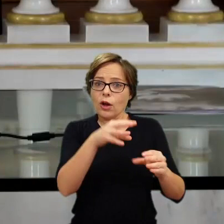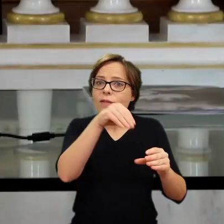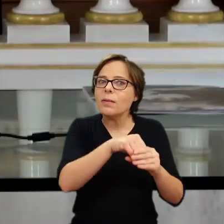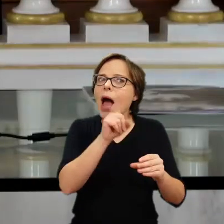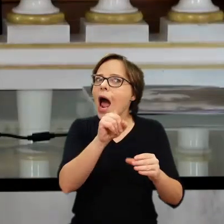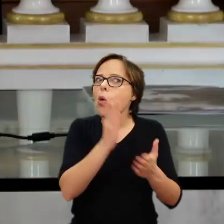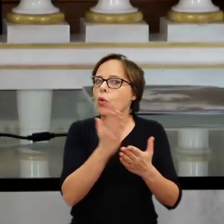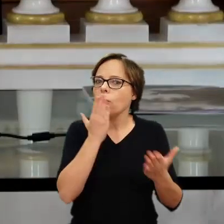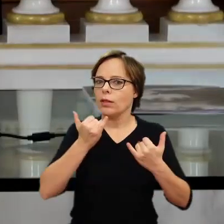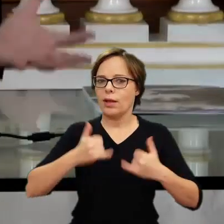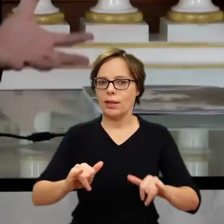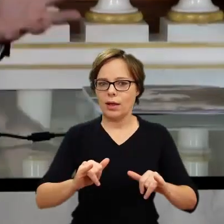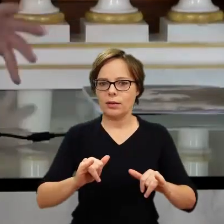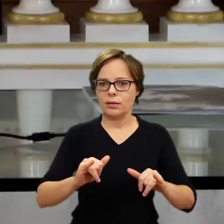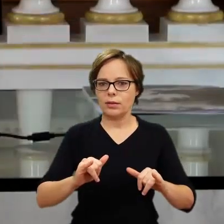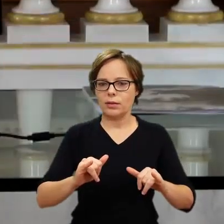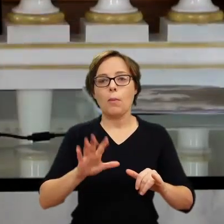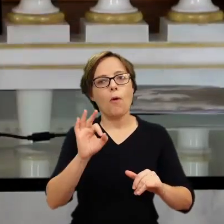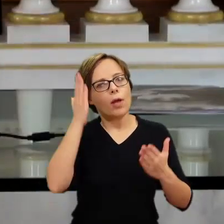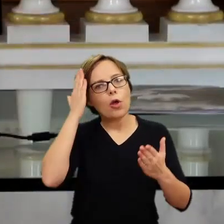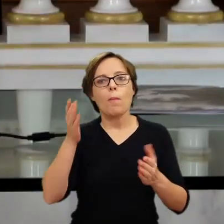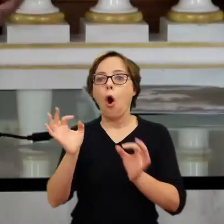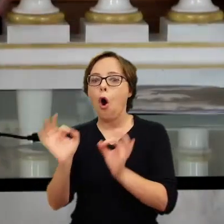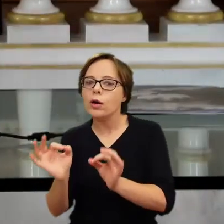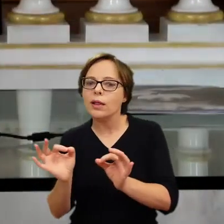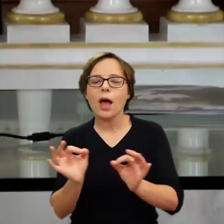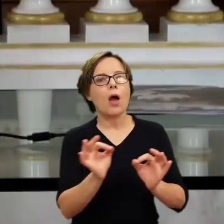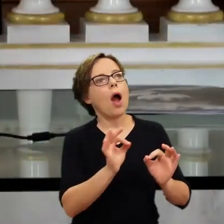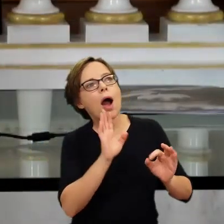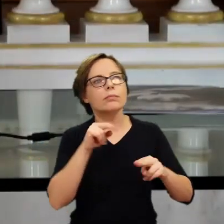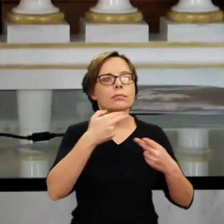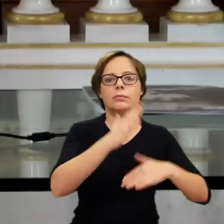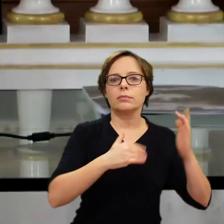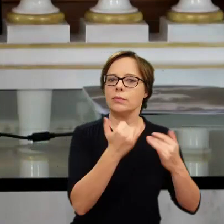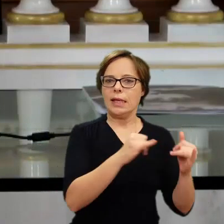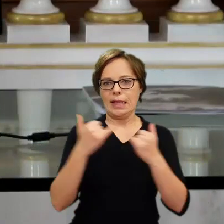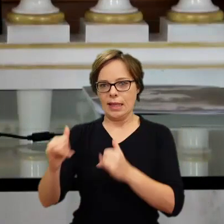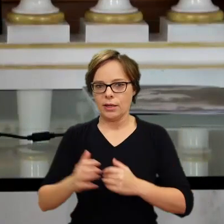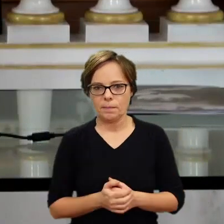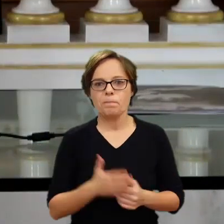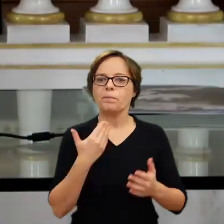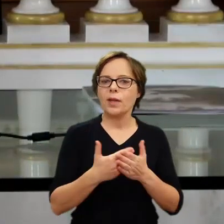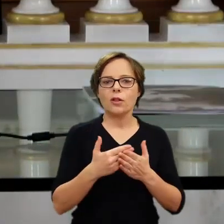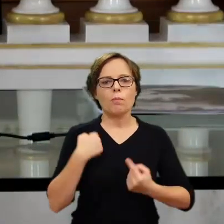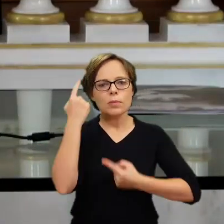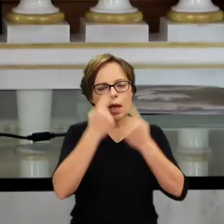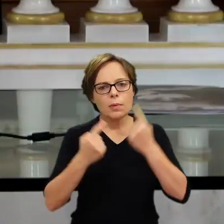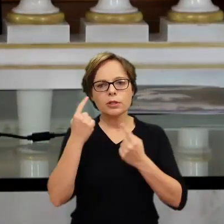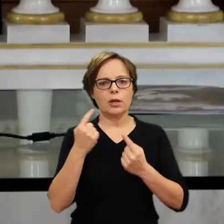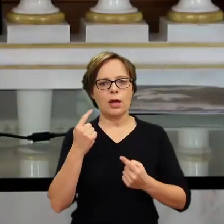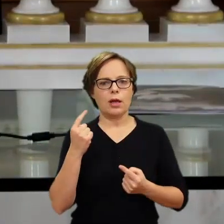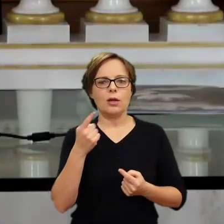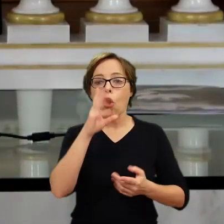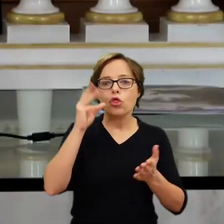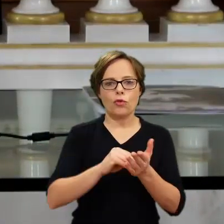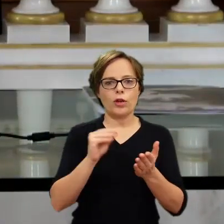you that difference between what is reconstructed, what is original, becomes somewhat pointless as well. So I think the experience